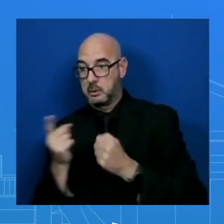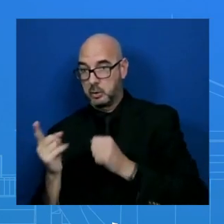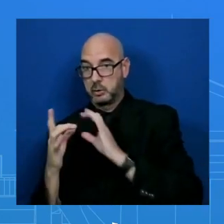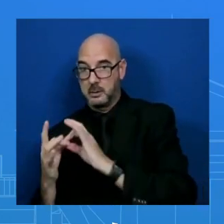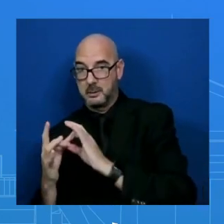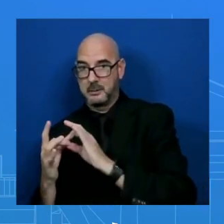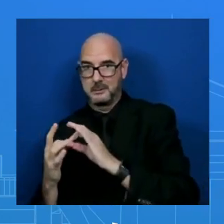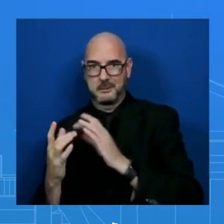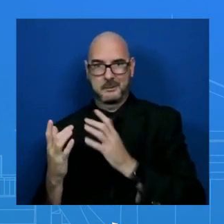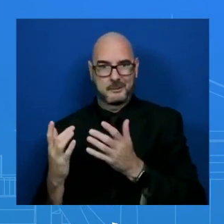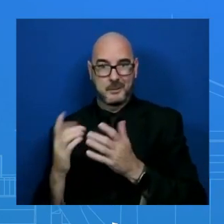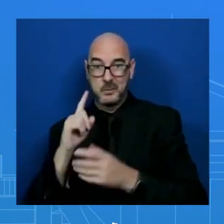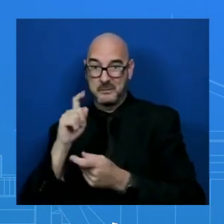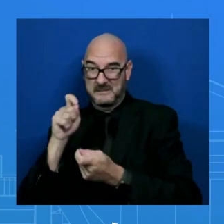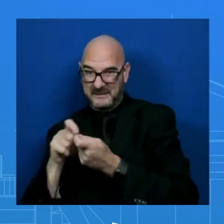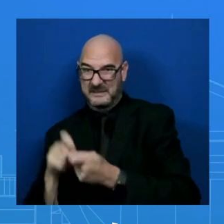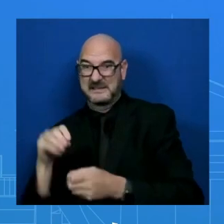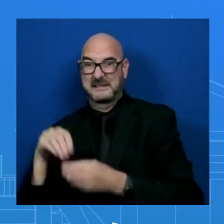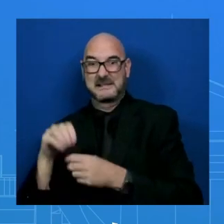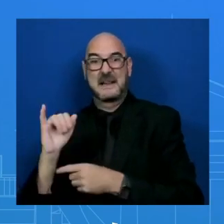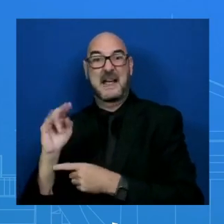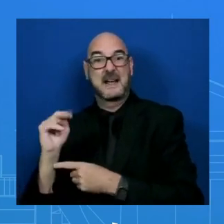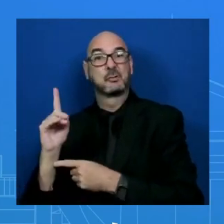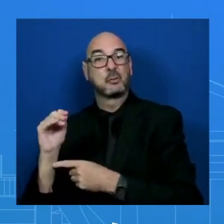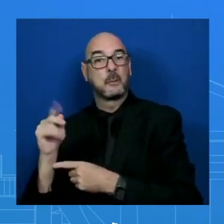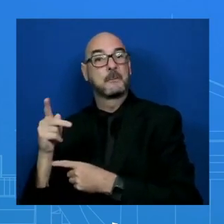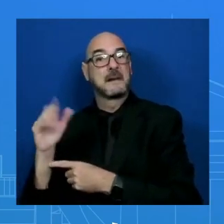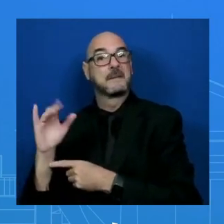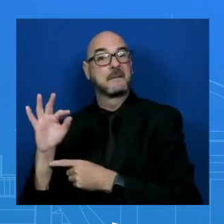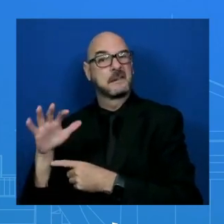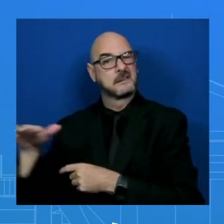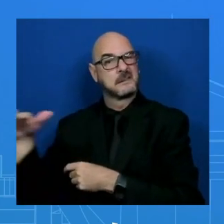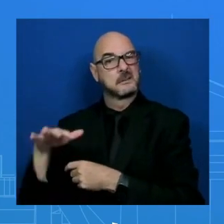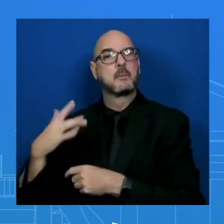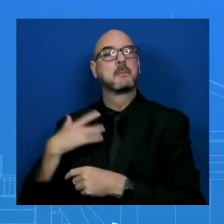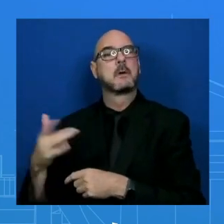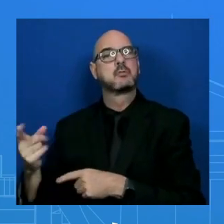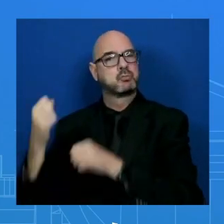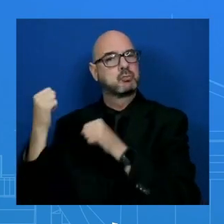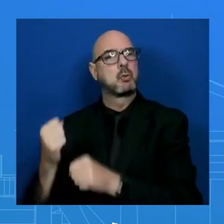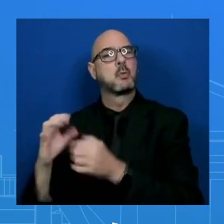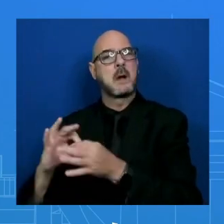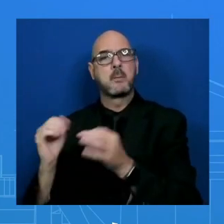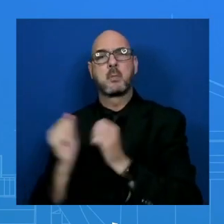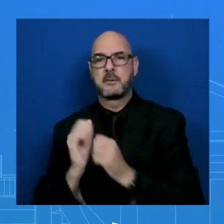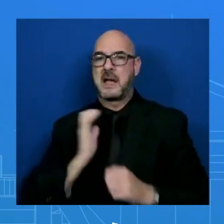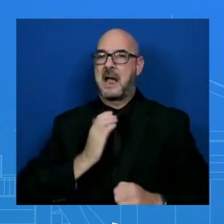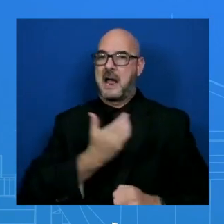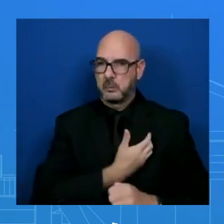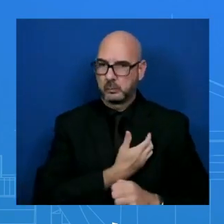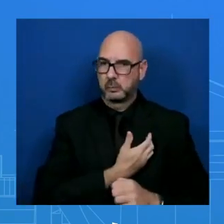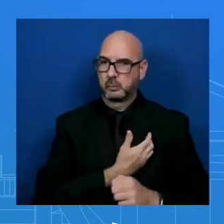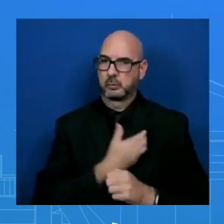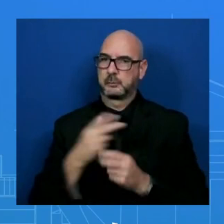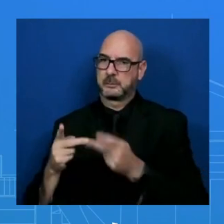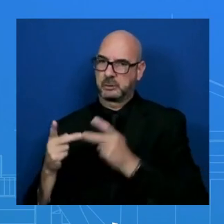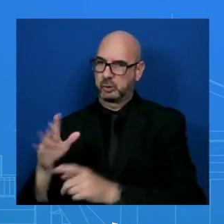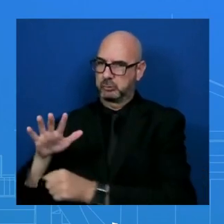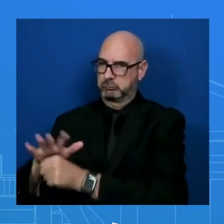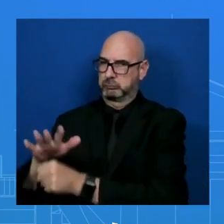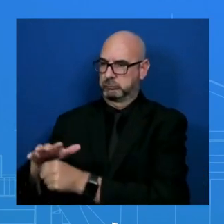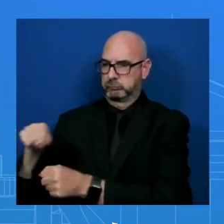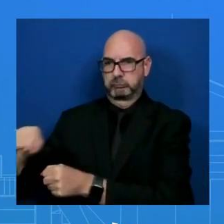and beyond, we feel very good about the strategic position of the United States in terms of the unfolding competition.